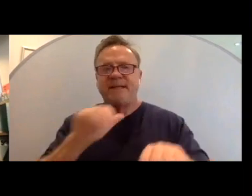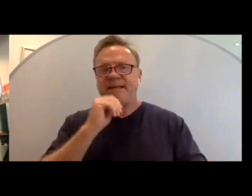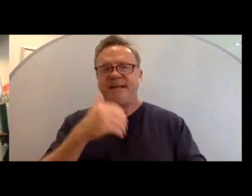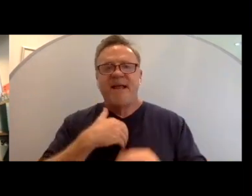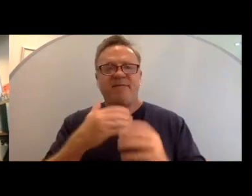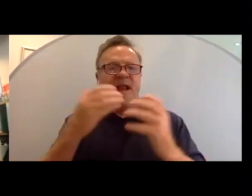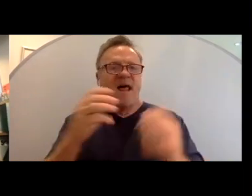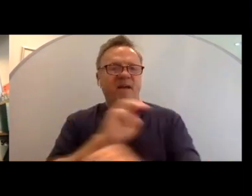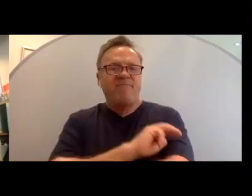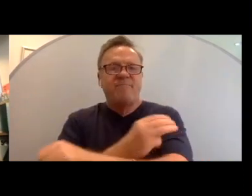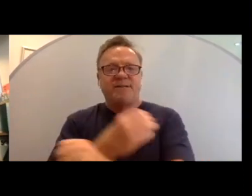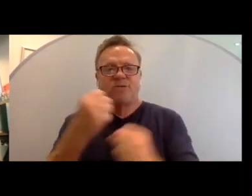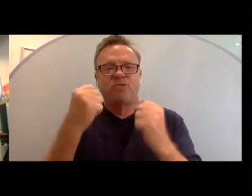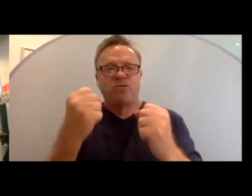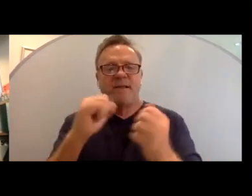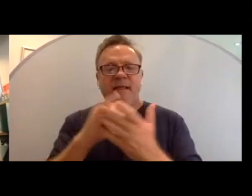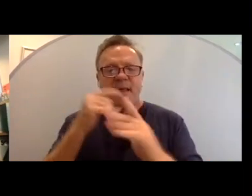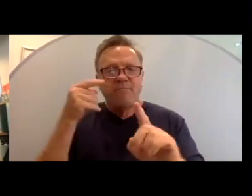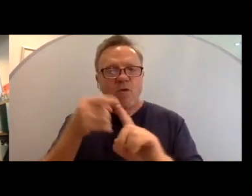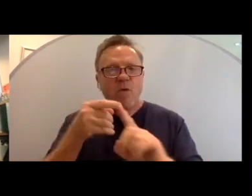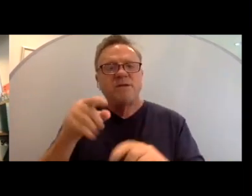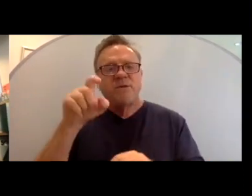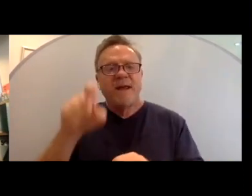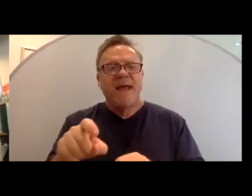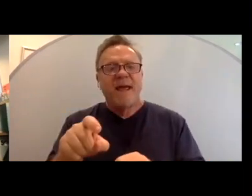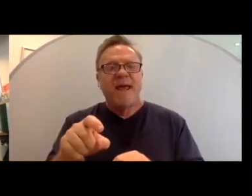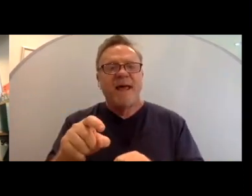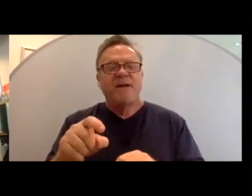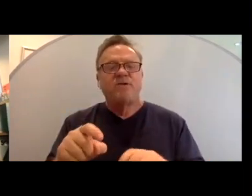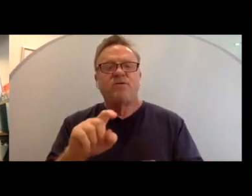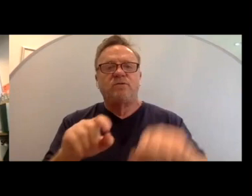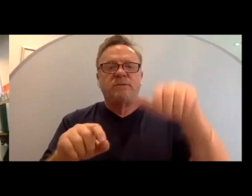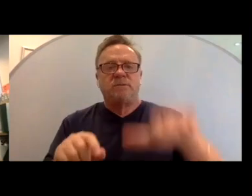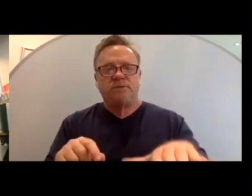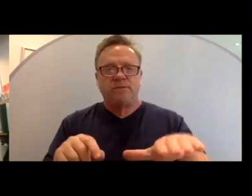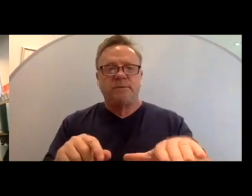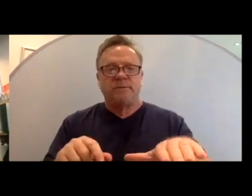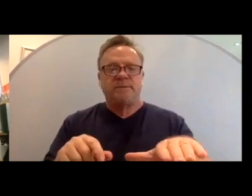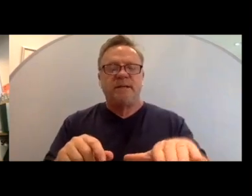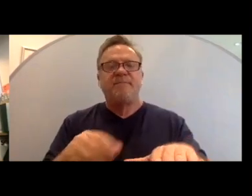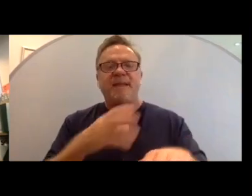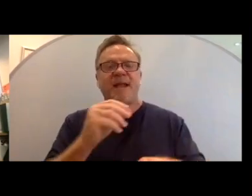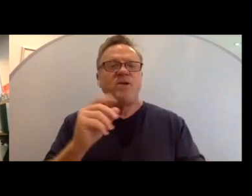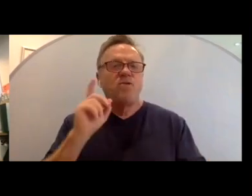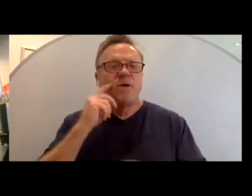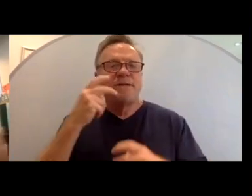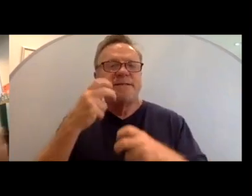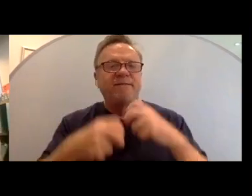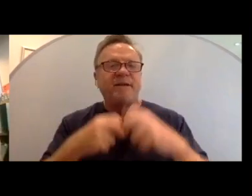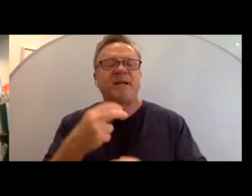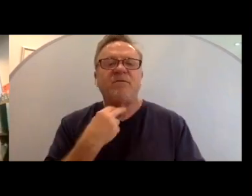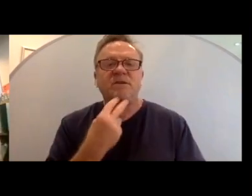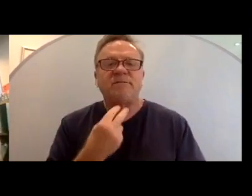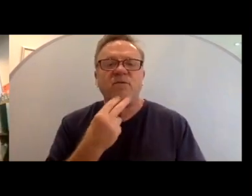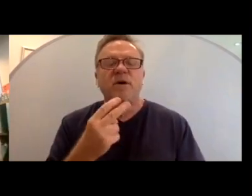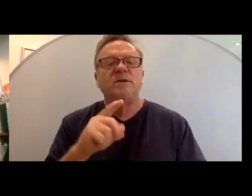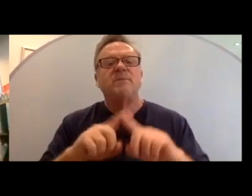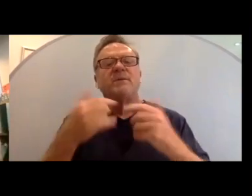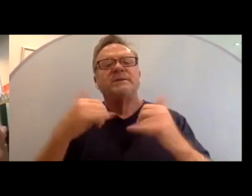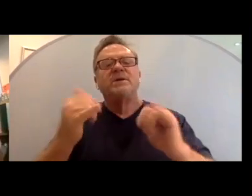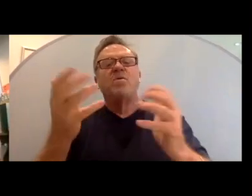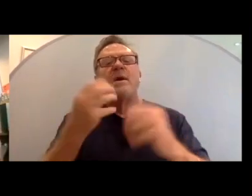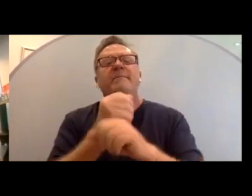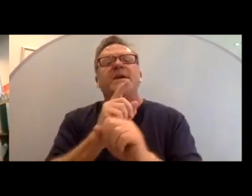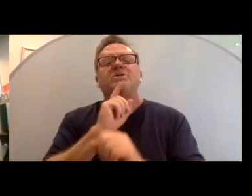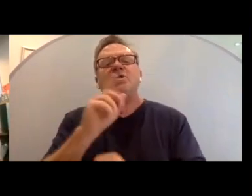tone at that point, so he had to sort of flop it up there. You heard his difficulty with voice, but we still wanted to make sure